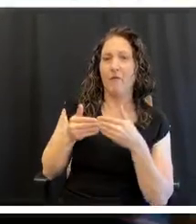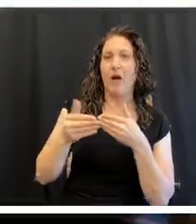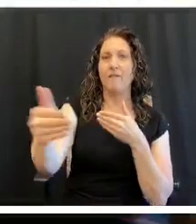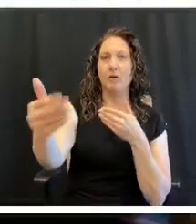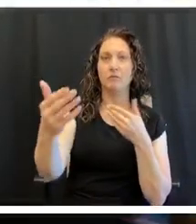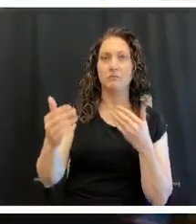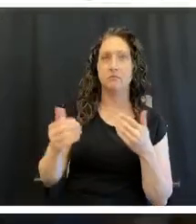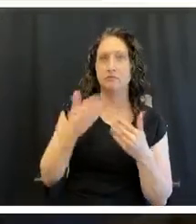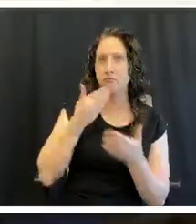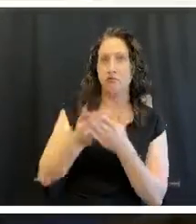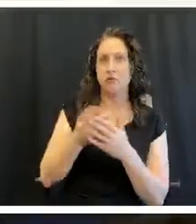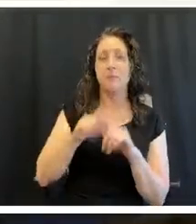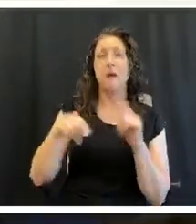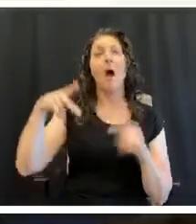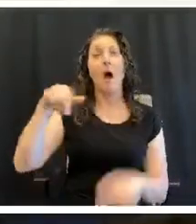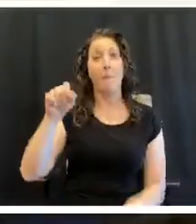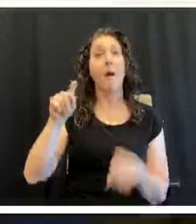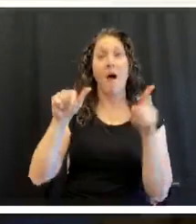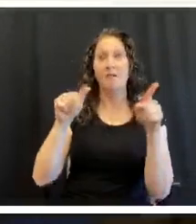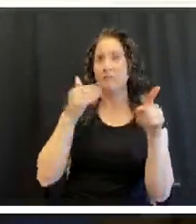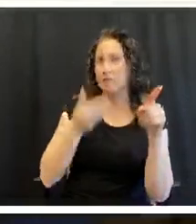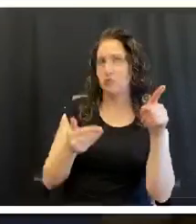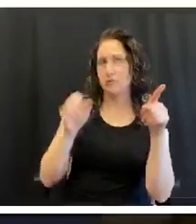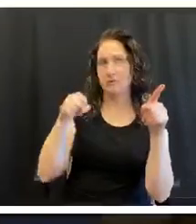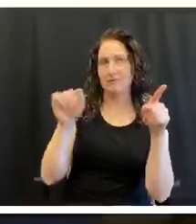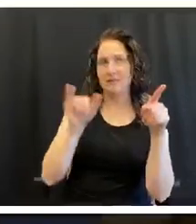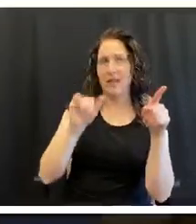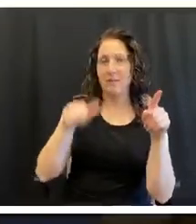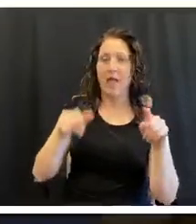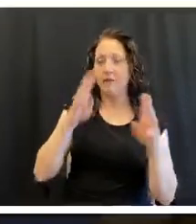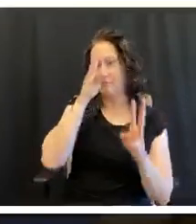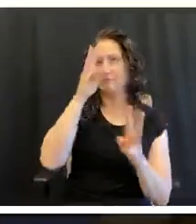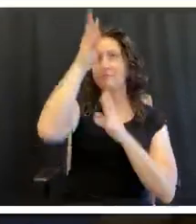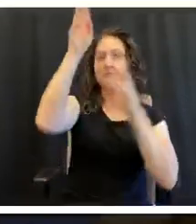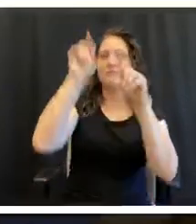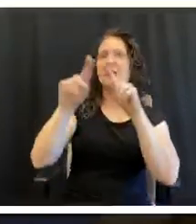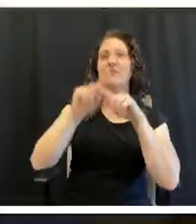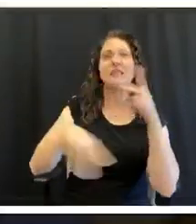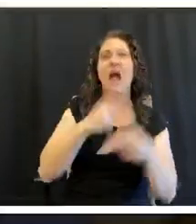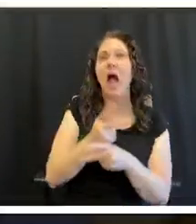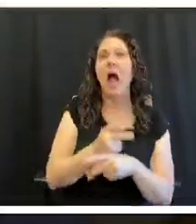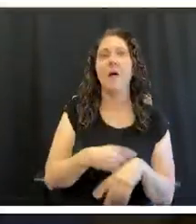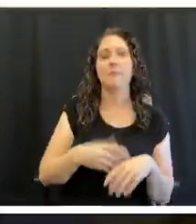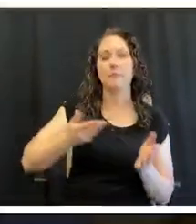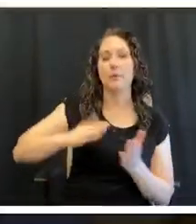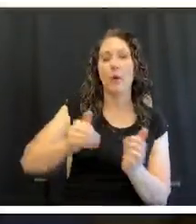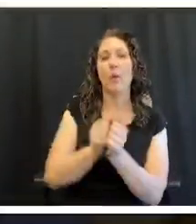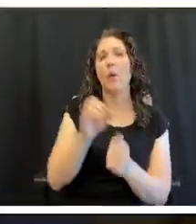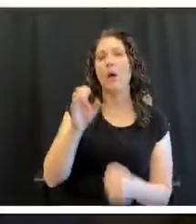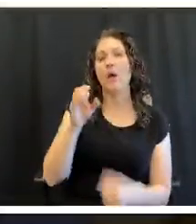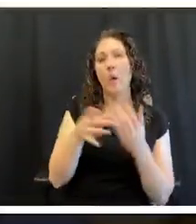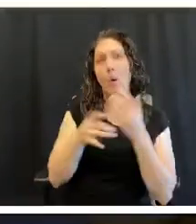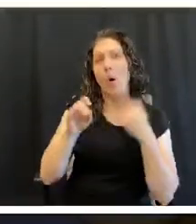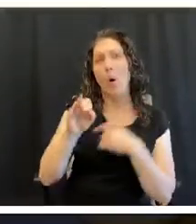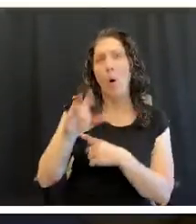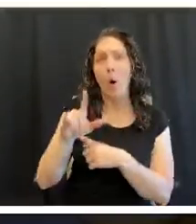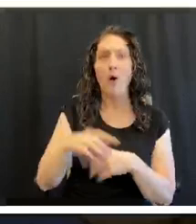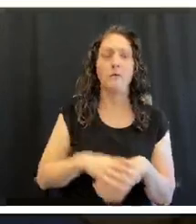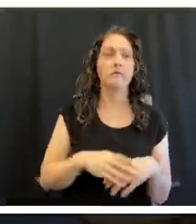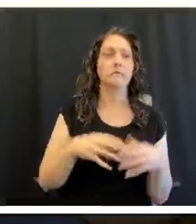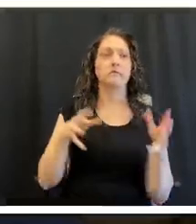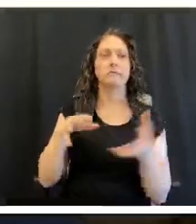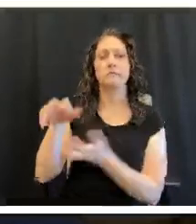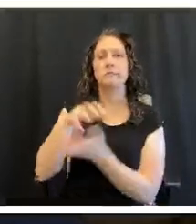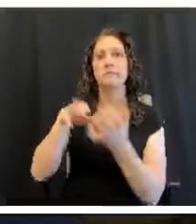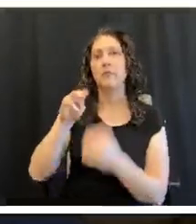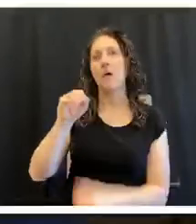And pasta is a good thing to have around because you can do all kinds of things with pasta. I you could just mix it in oil and you could do some kind of marinara or